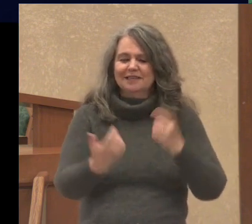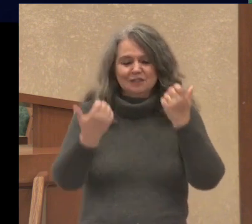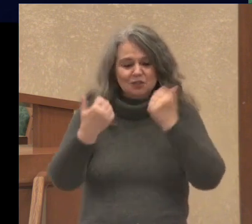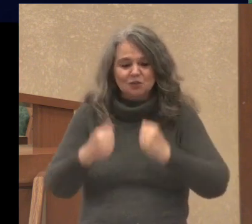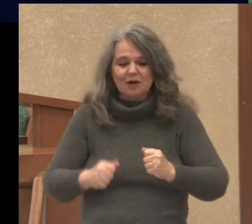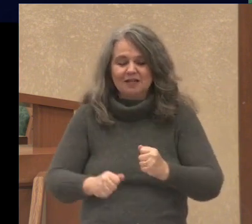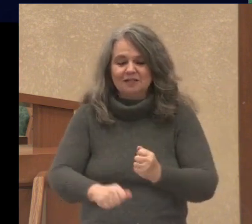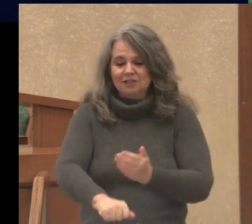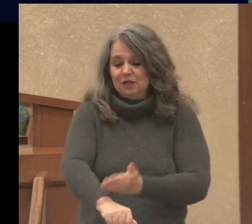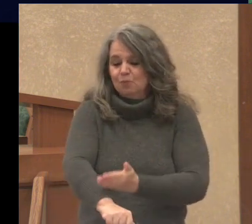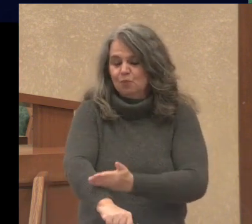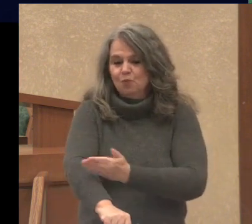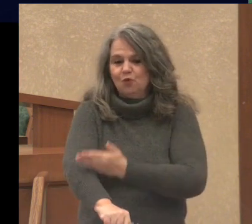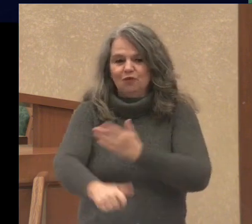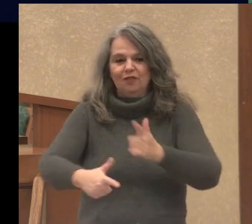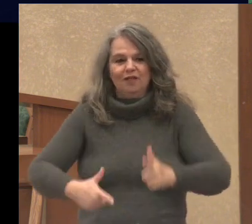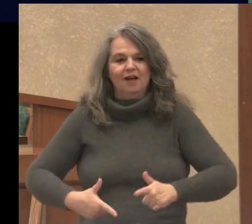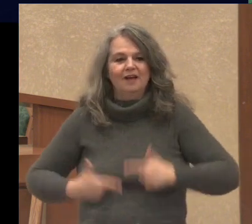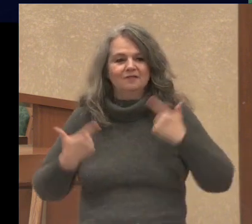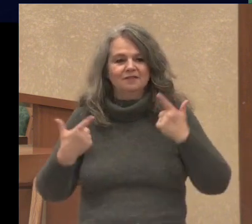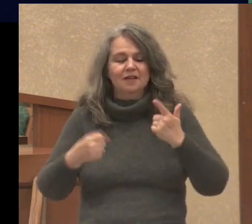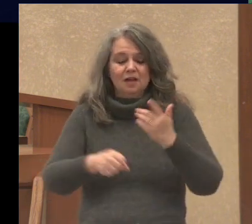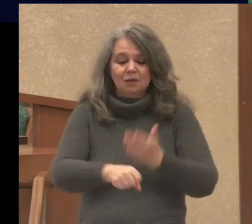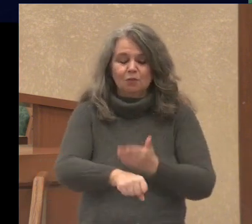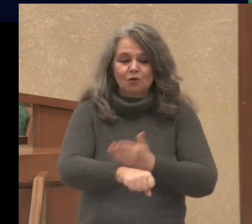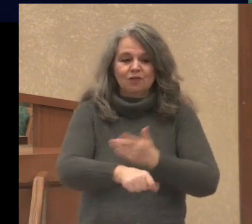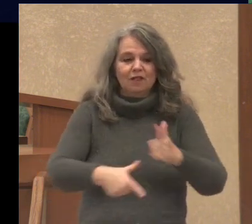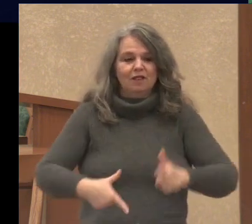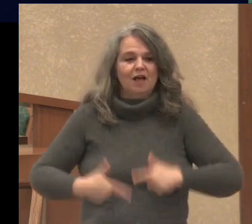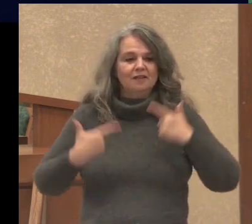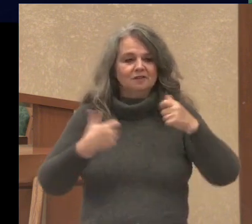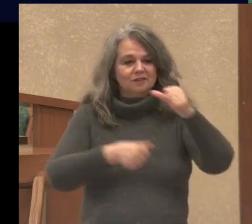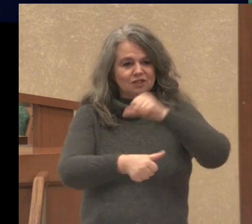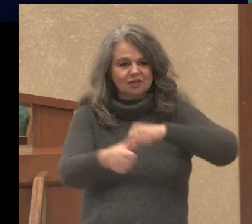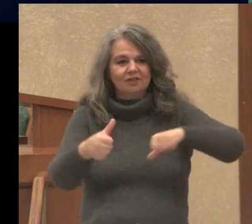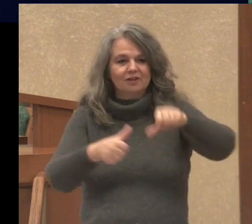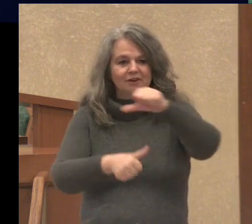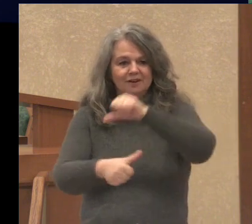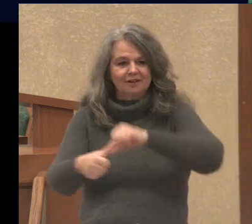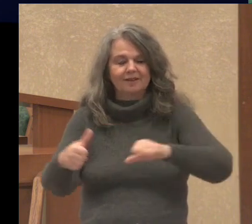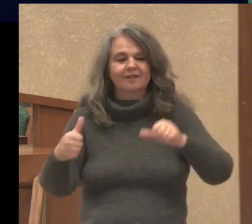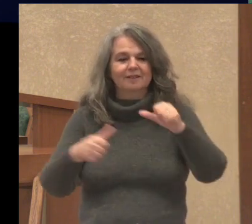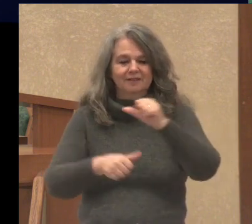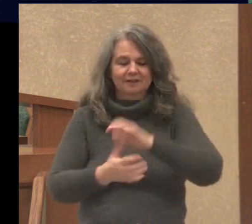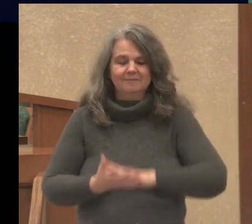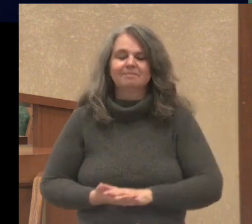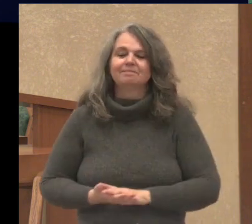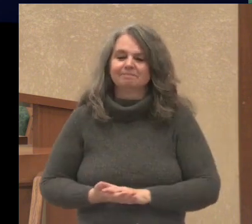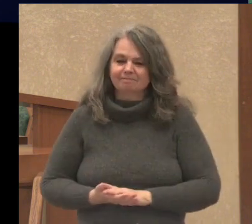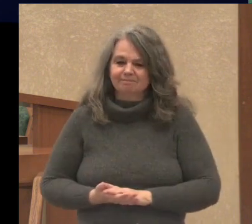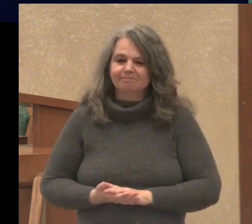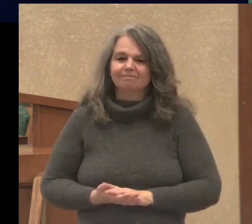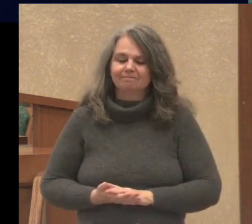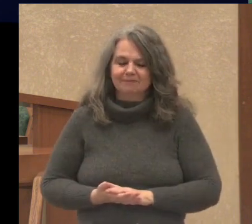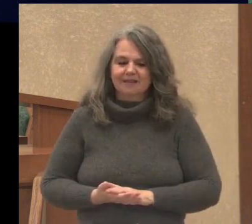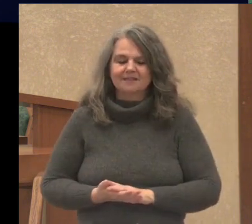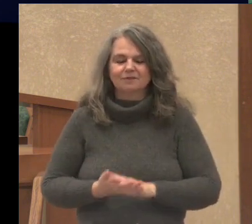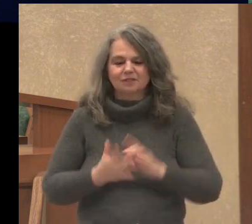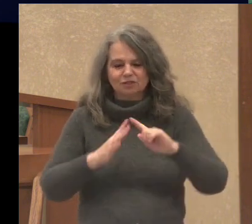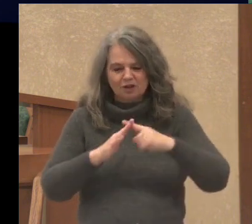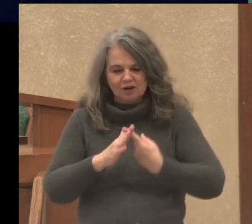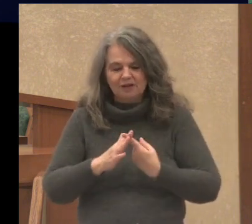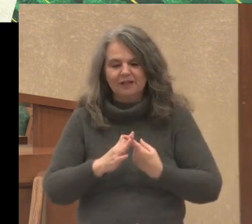their lives and the lives of others as the weeks and the months of the new year